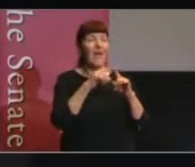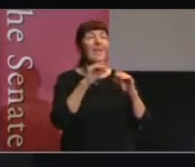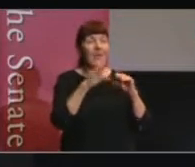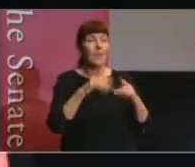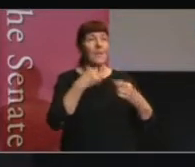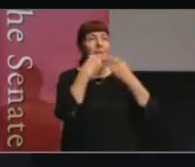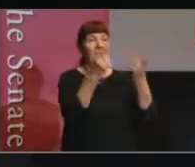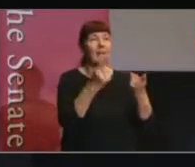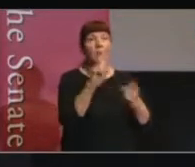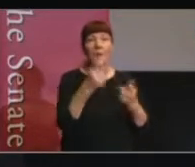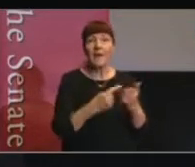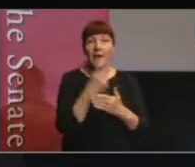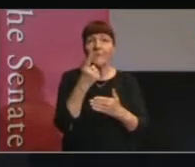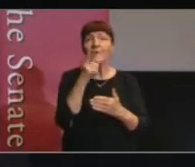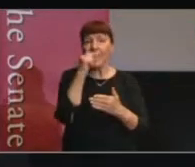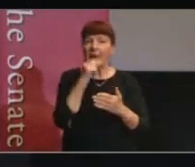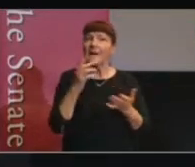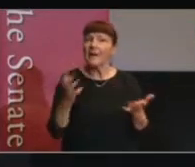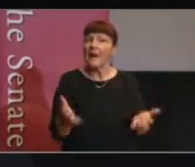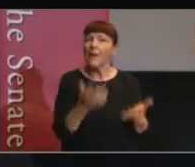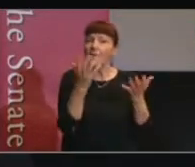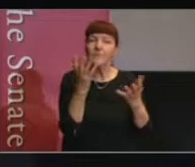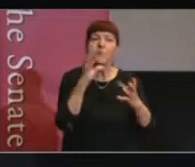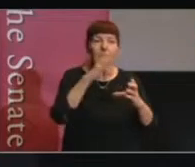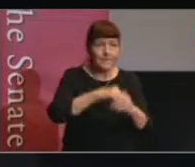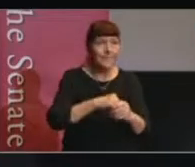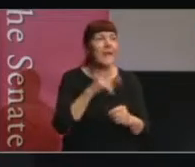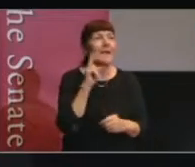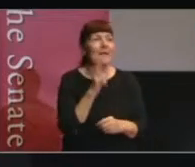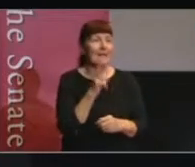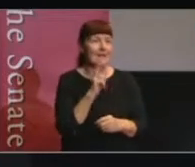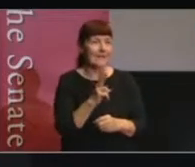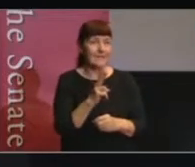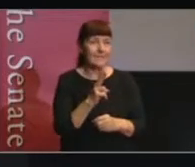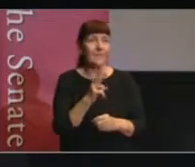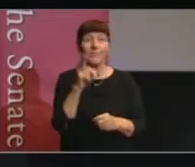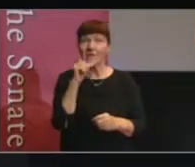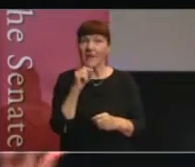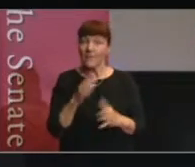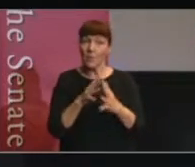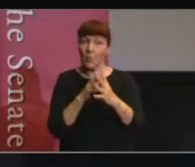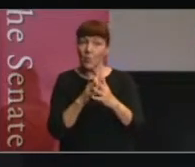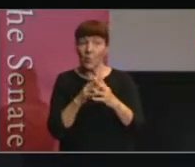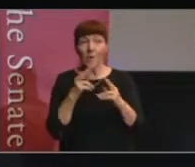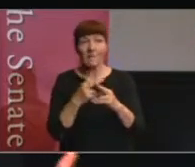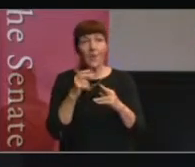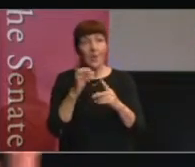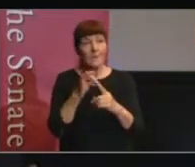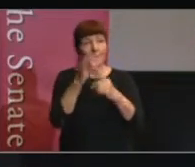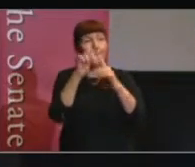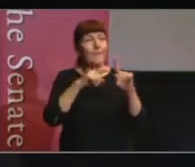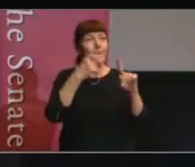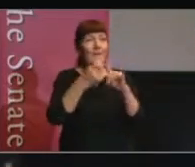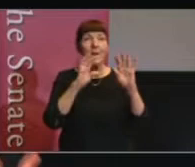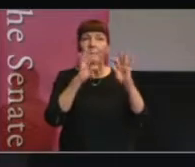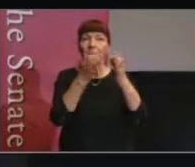this can really encourage them to participate again. It can also be handy for peak bodies to try and